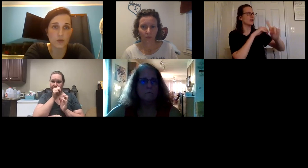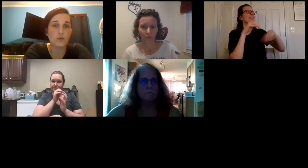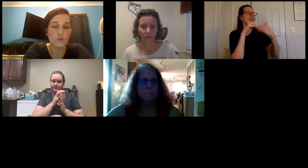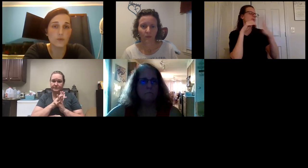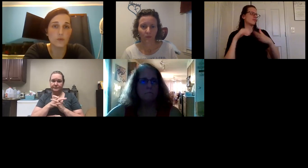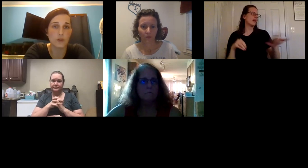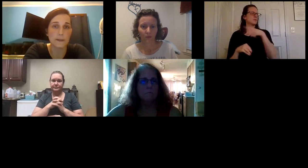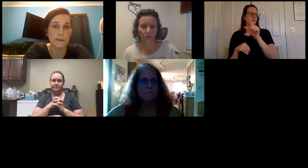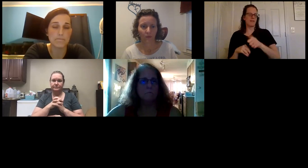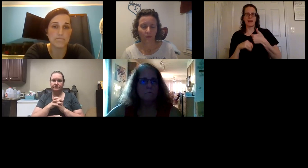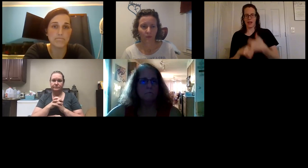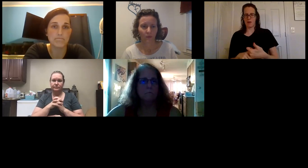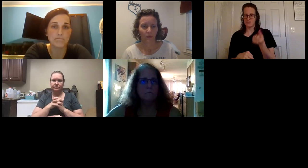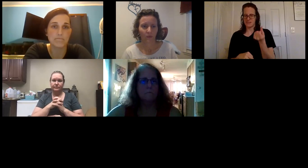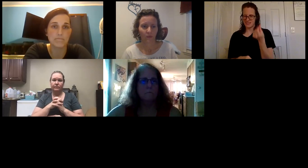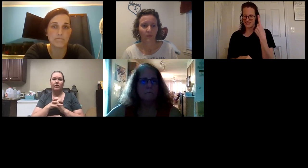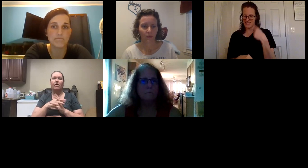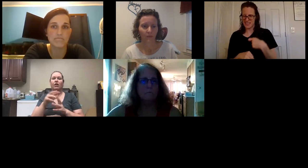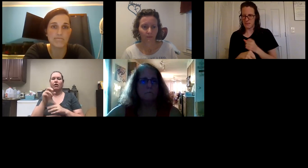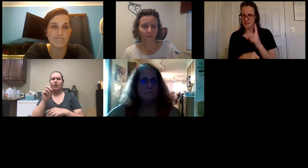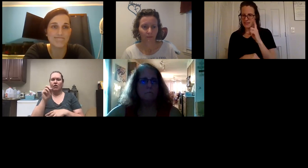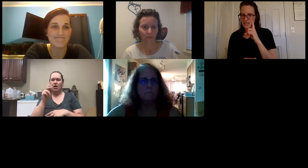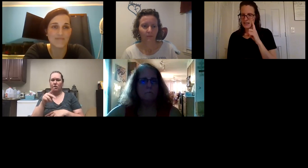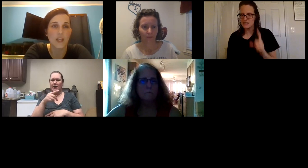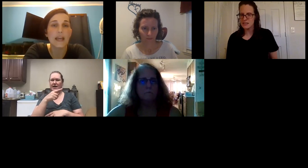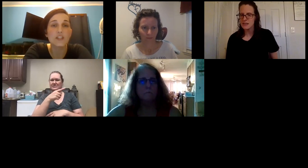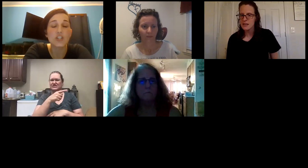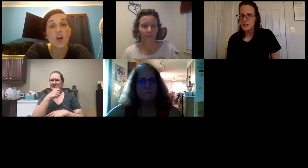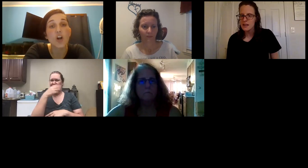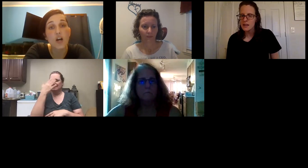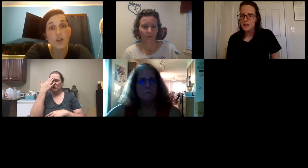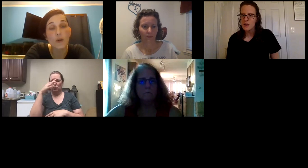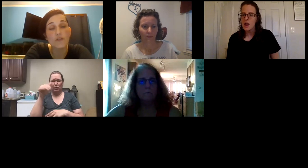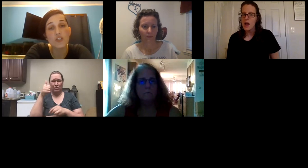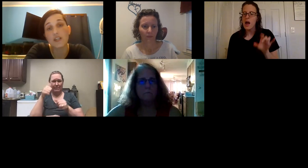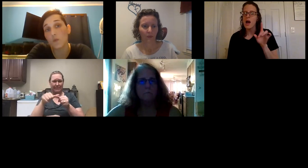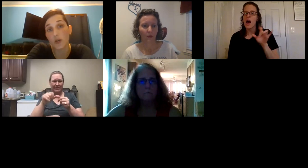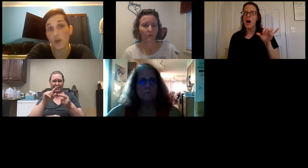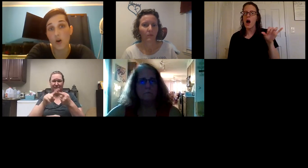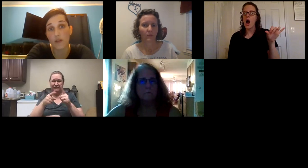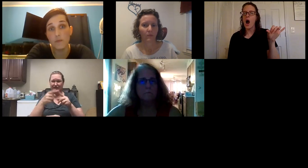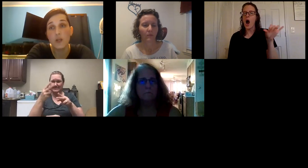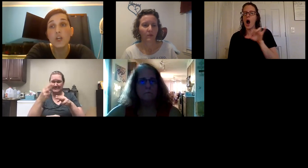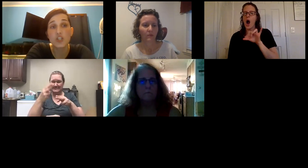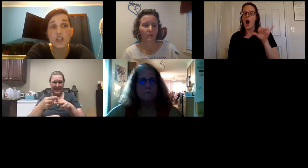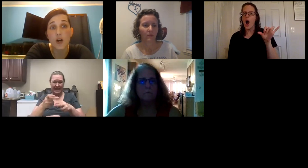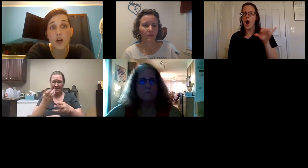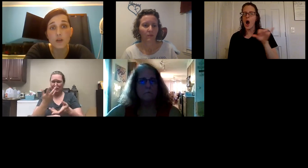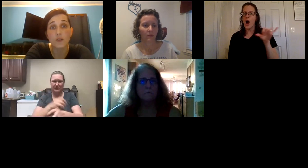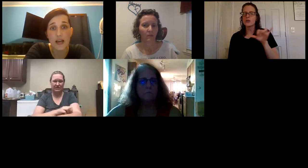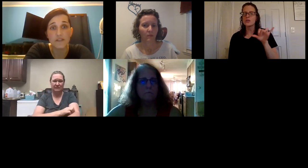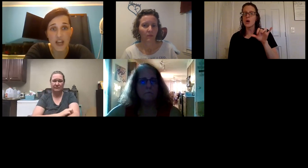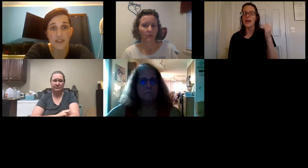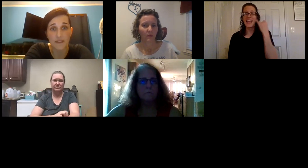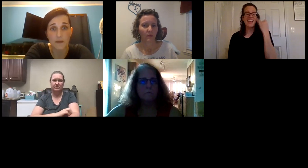do um and she could also if she doesn't want to call them she can also